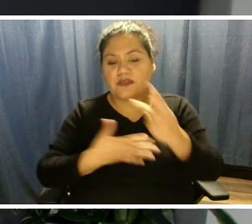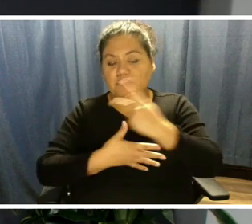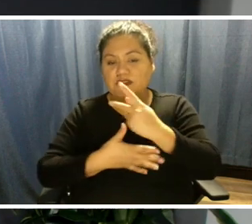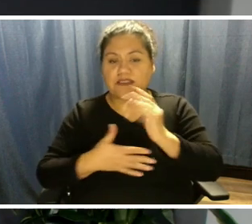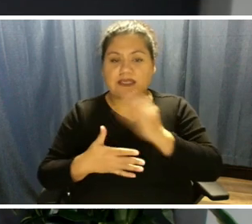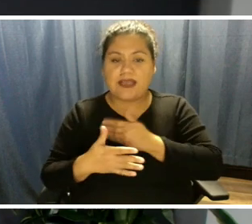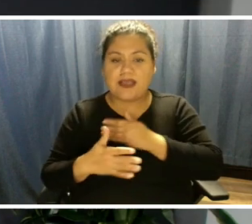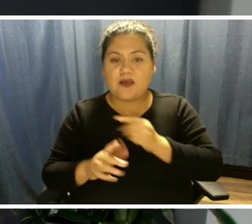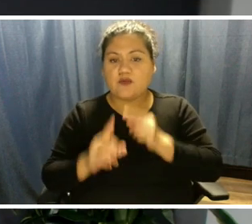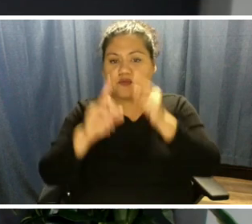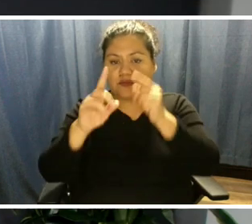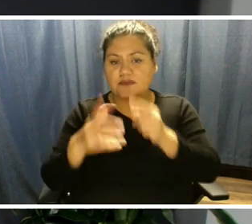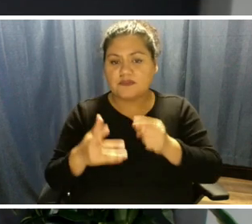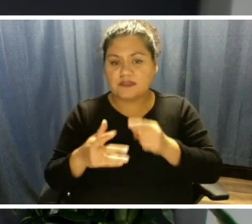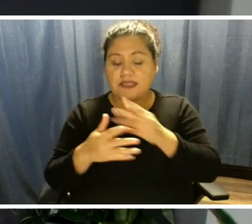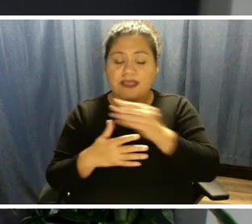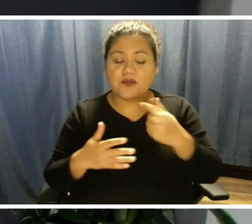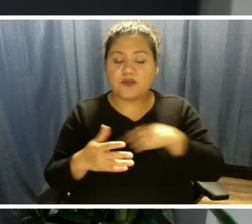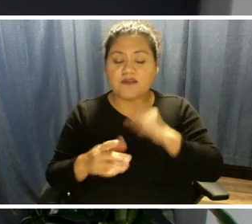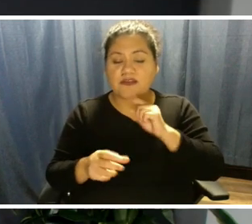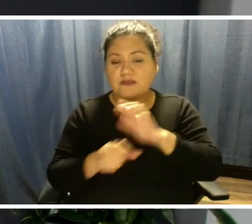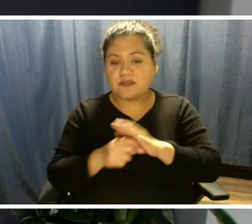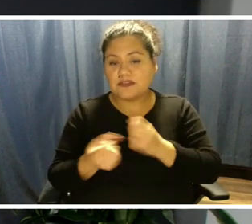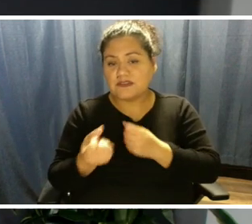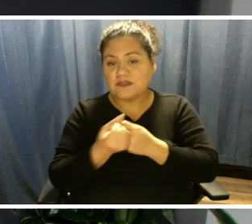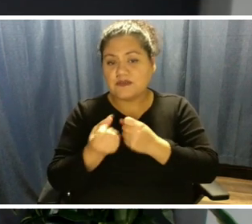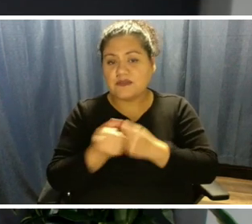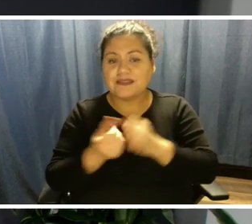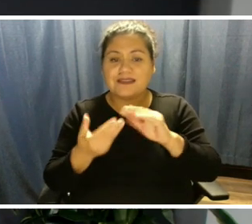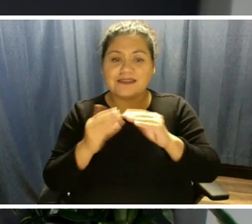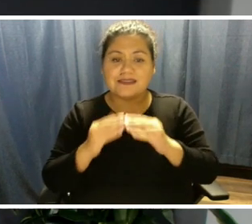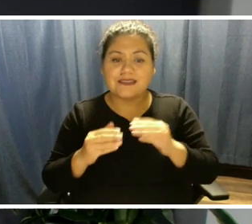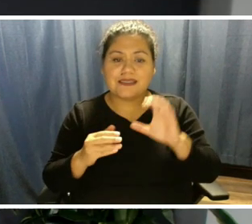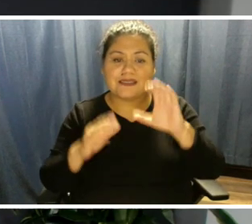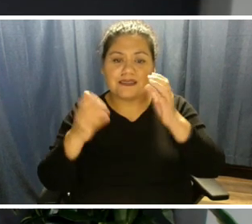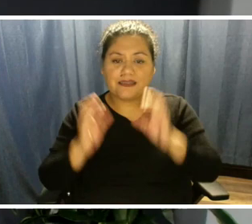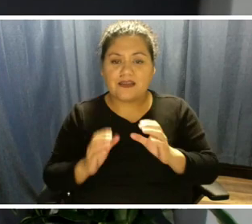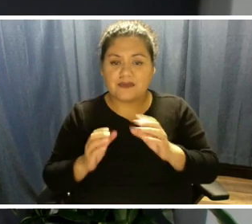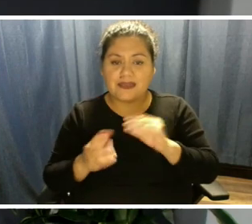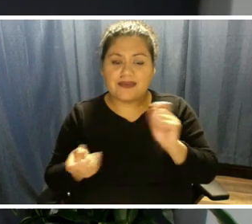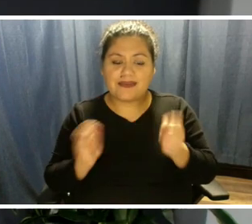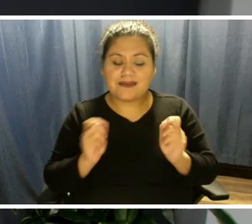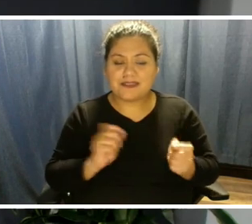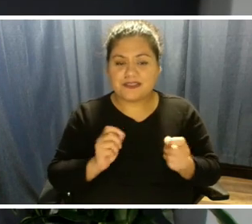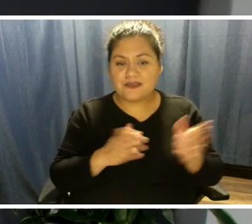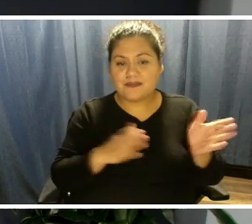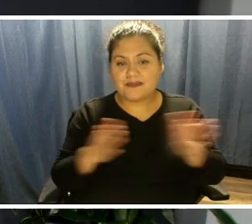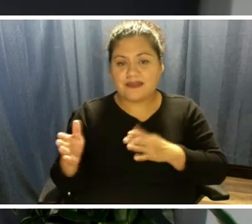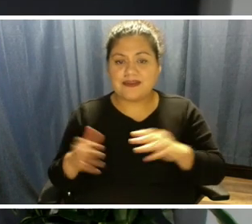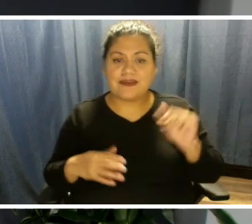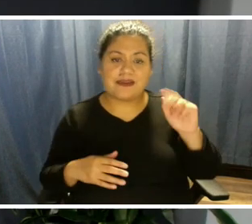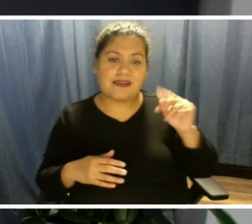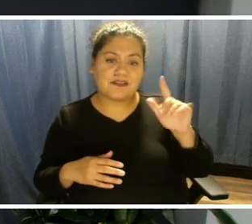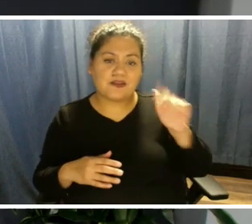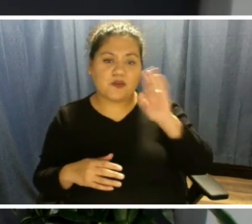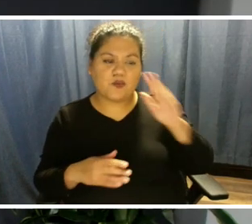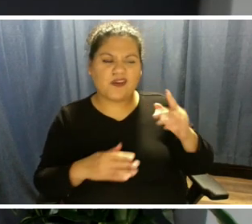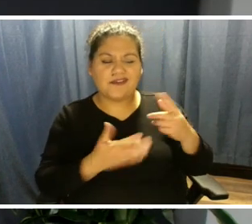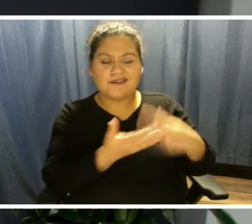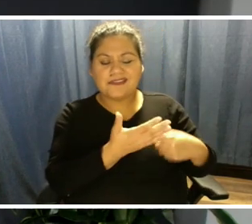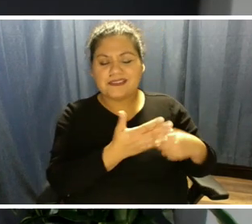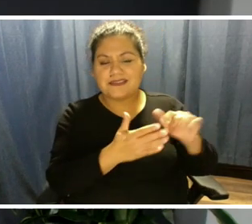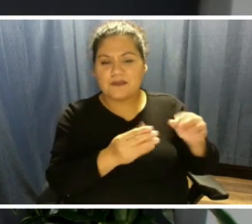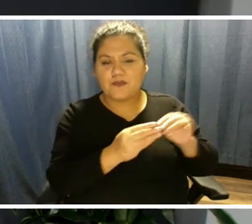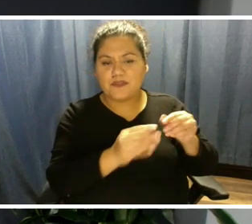We also have a commitment to support the city's climate action and adaptation plan, and Angela's going to speak to that later in our program.